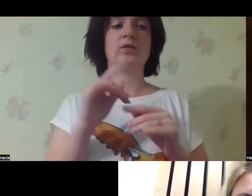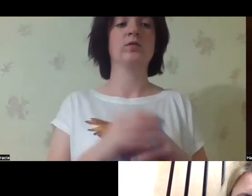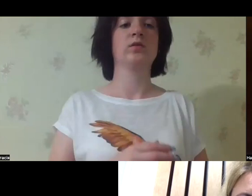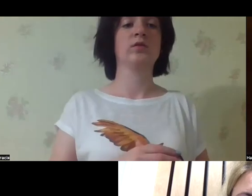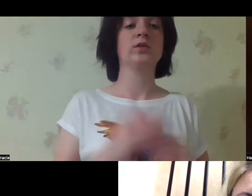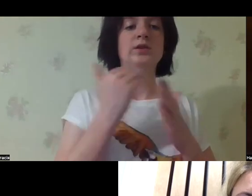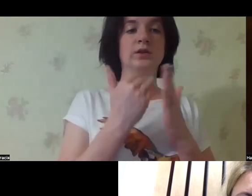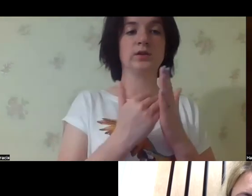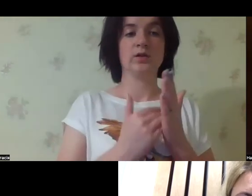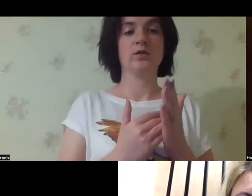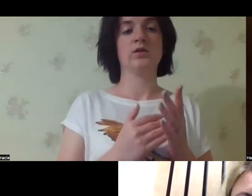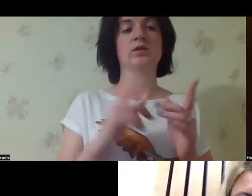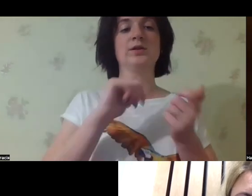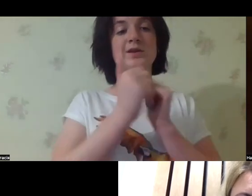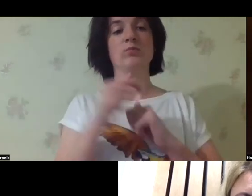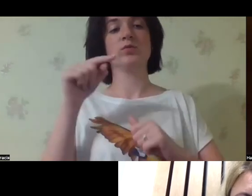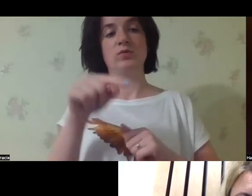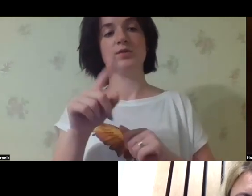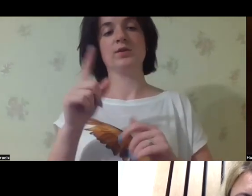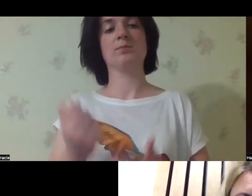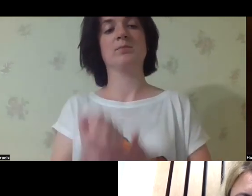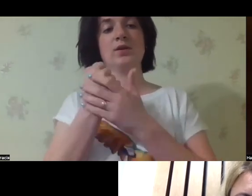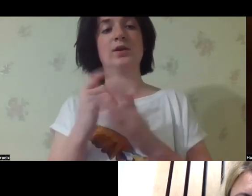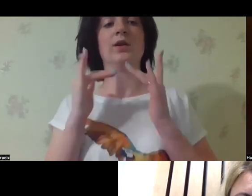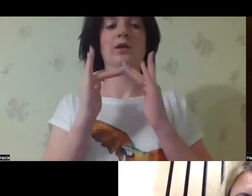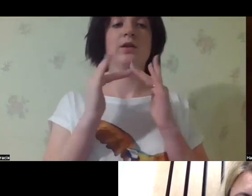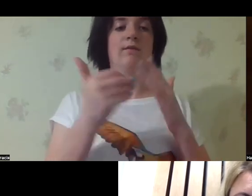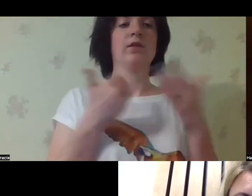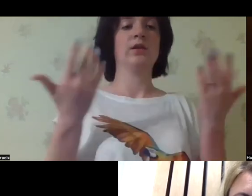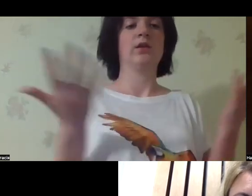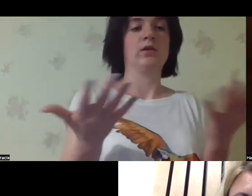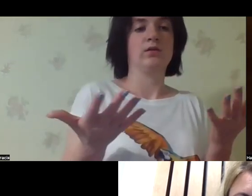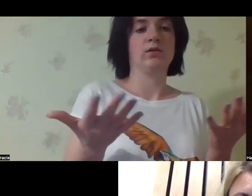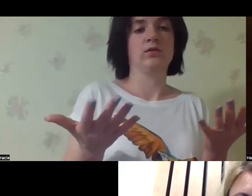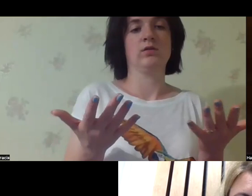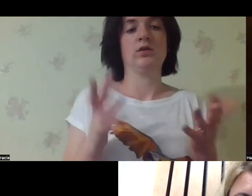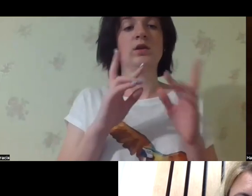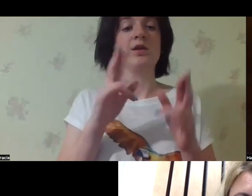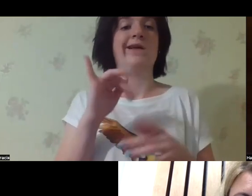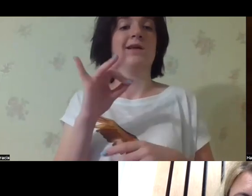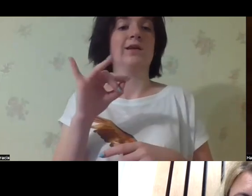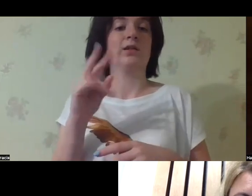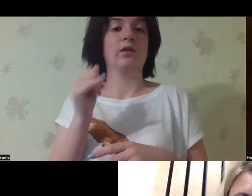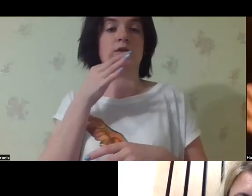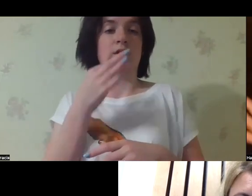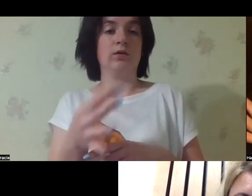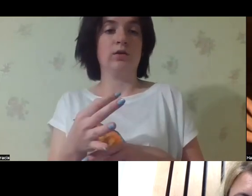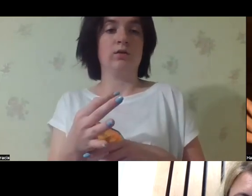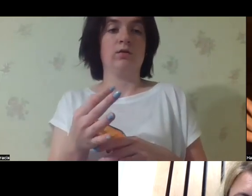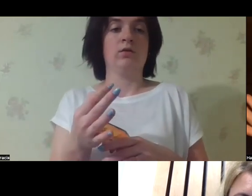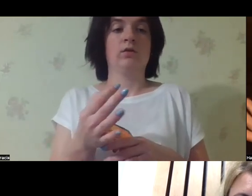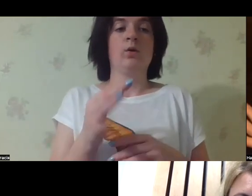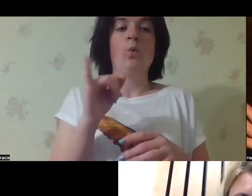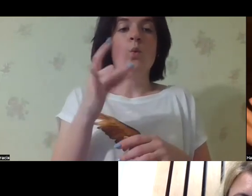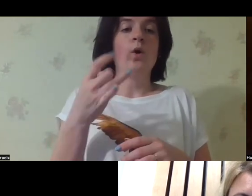the child-centered systems to get children into families instead of supporting